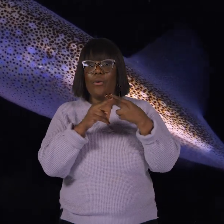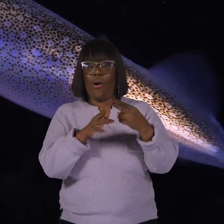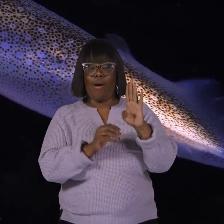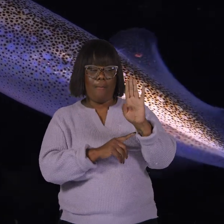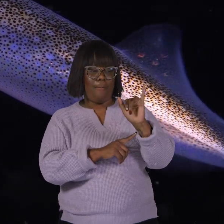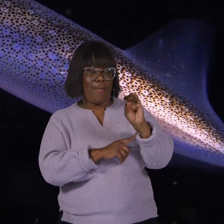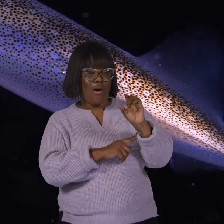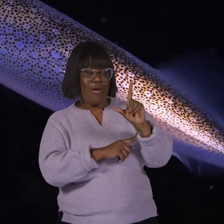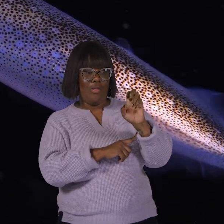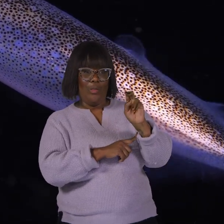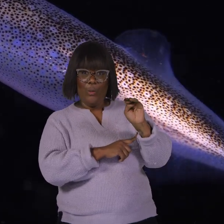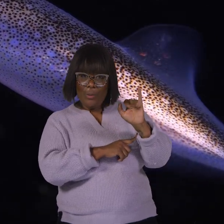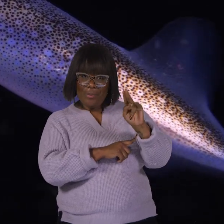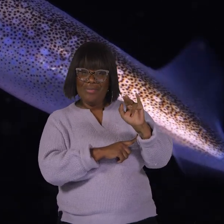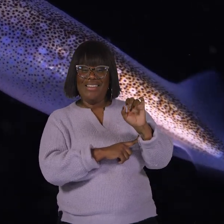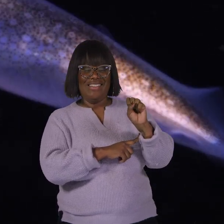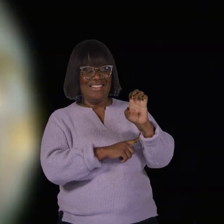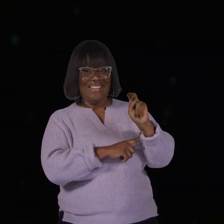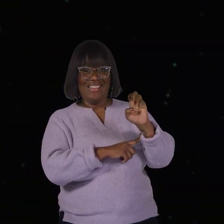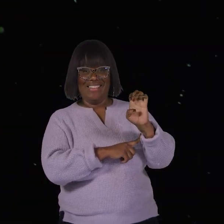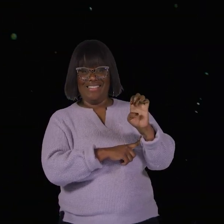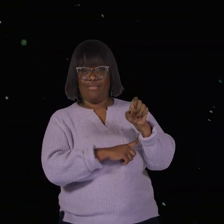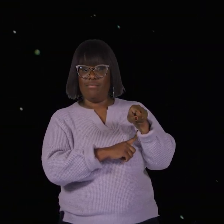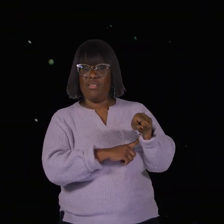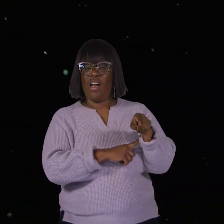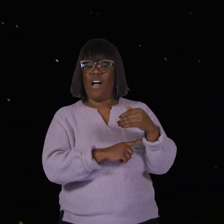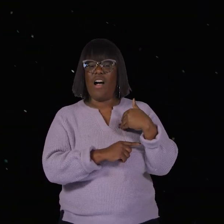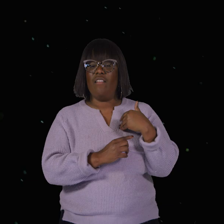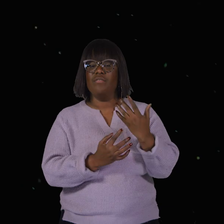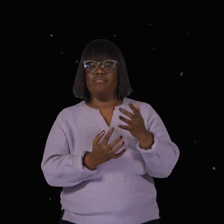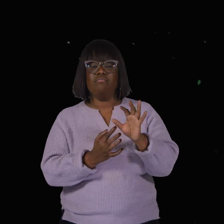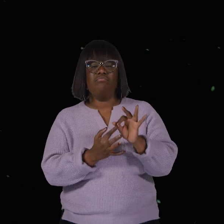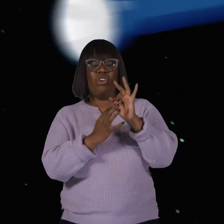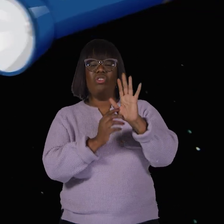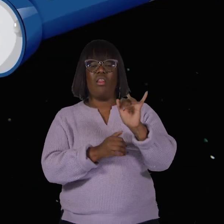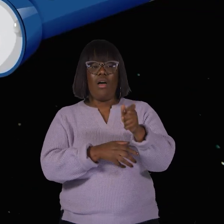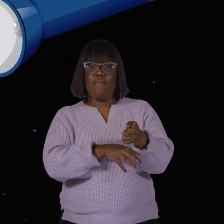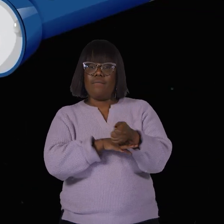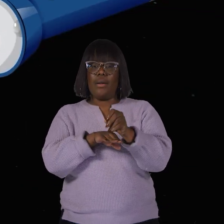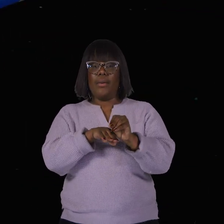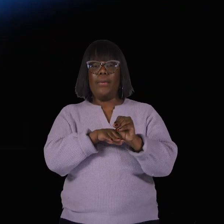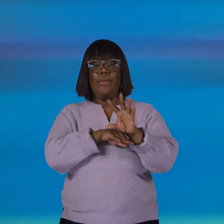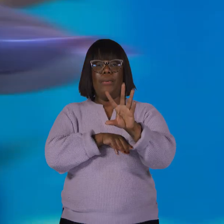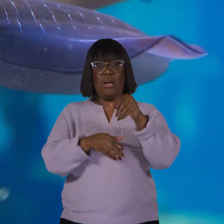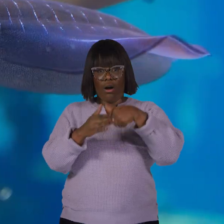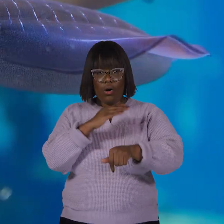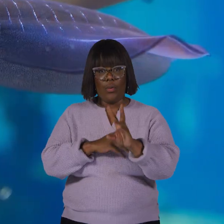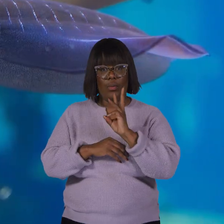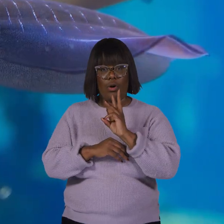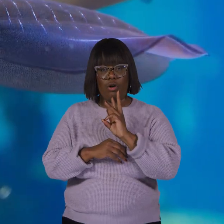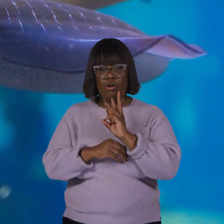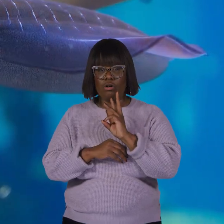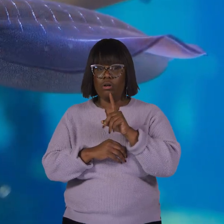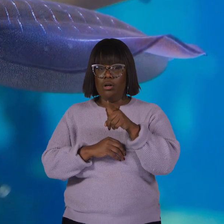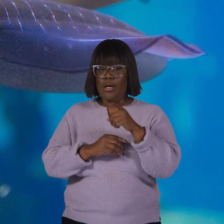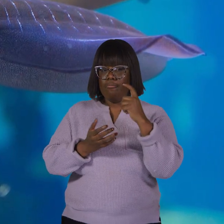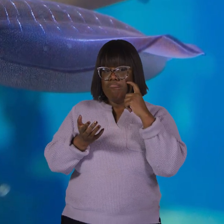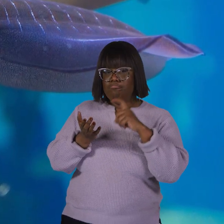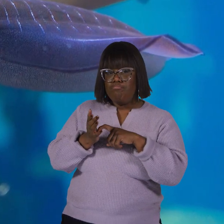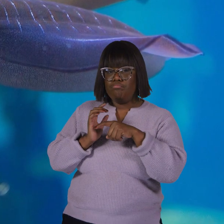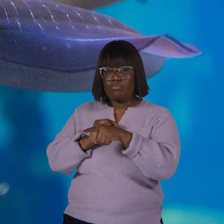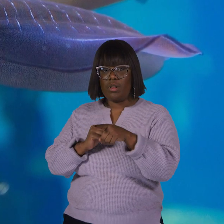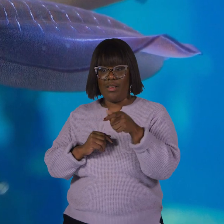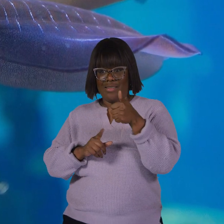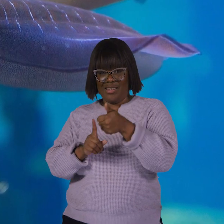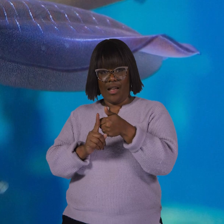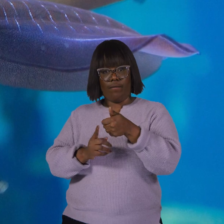an ability called bioluminescence. It's like having their very own underwater flashlight. Like other creatures of the sea,